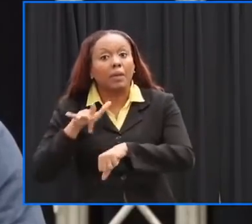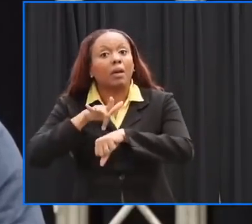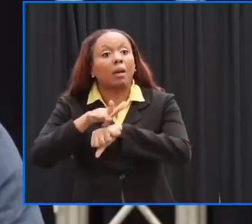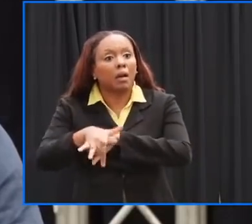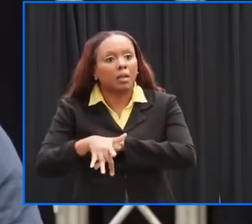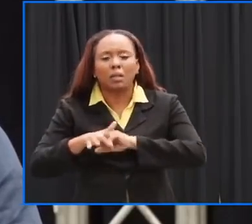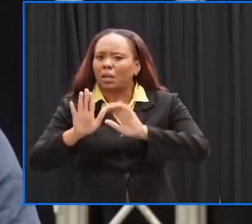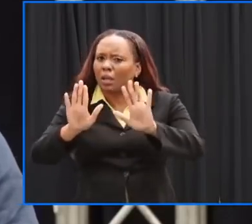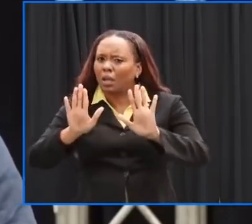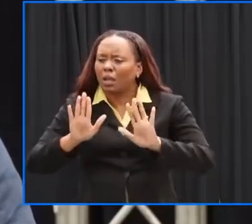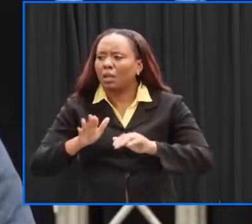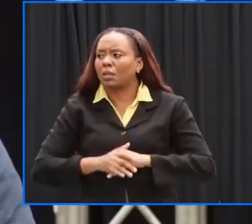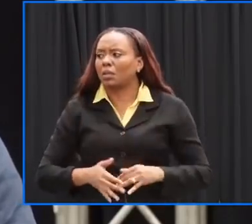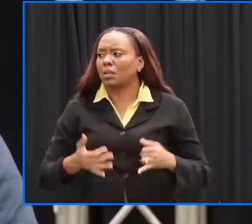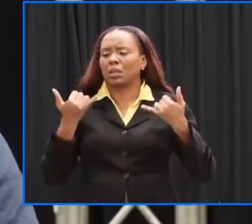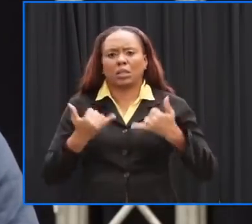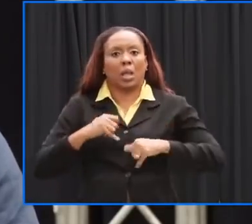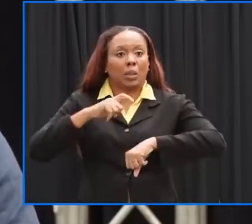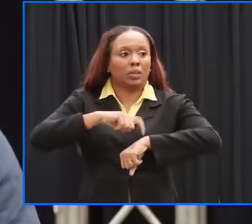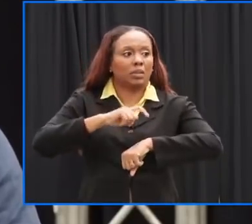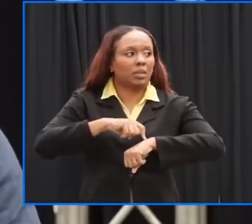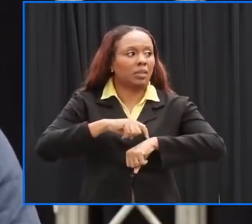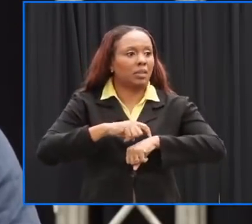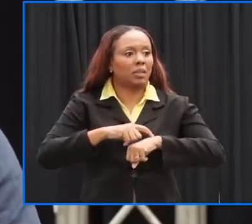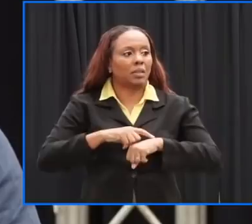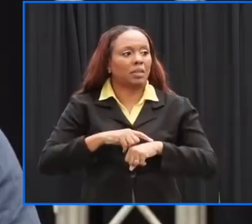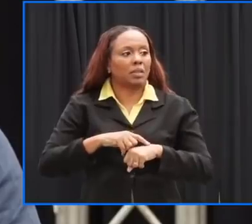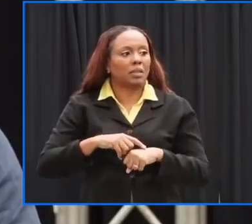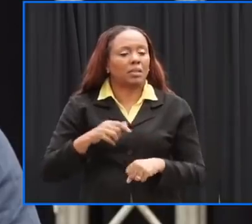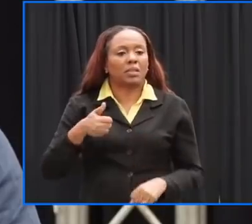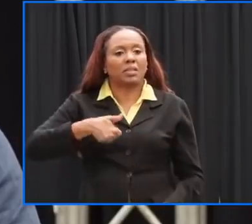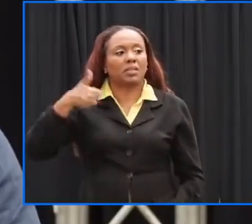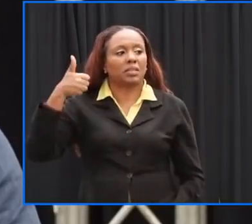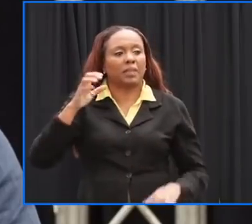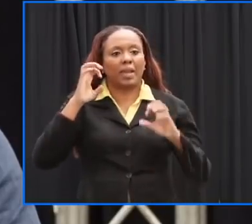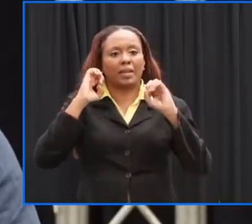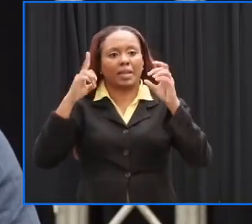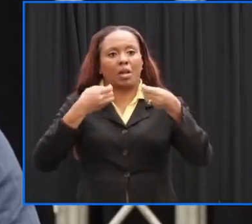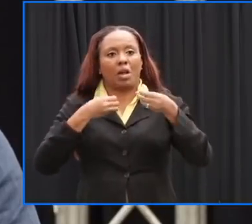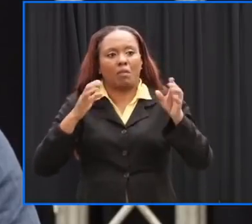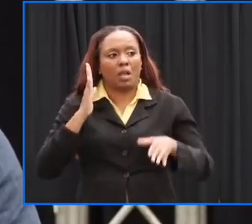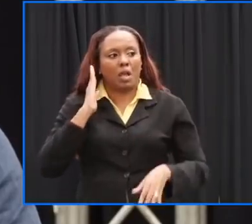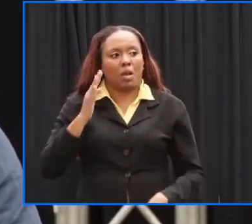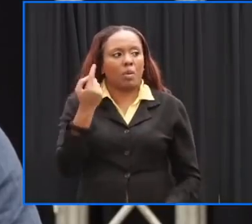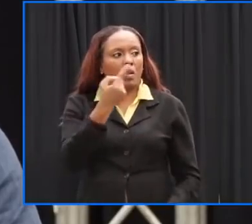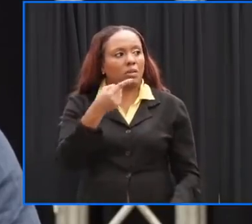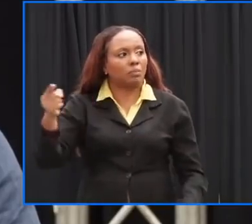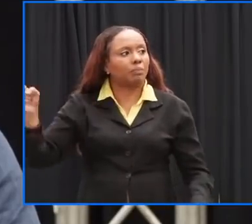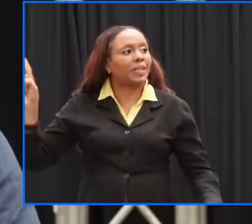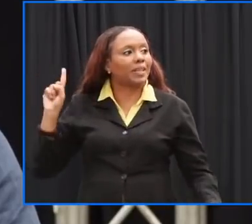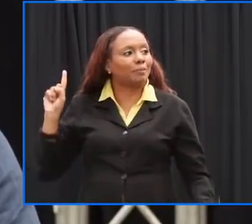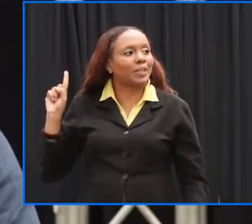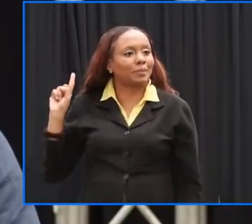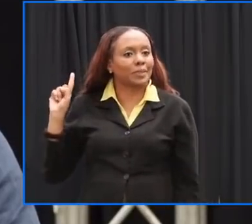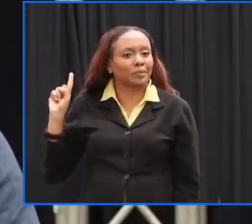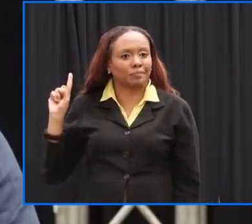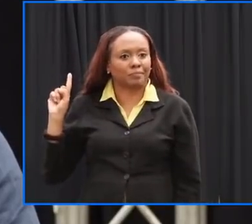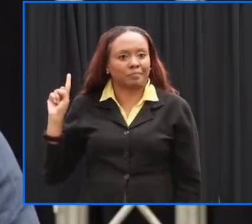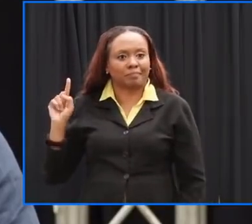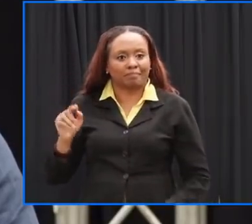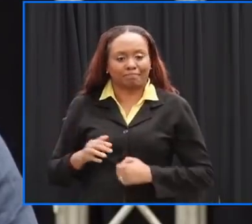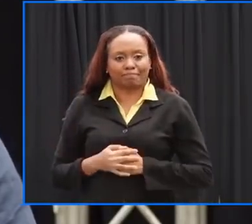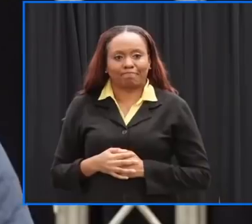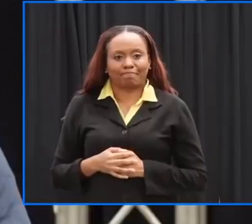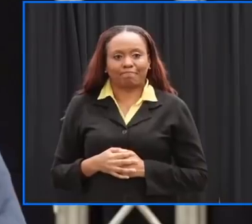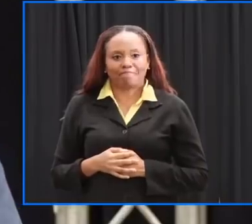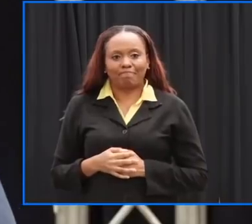things after that but i think now is a convenient time to ask miss adamson to address the matters of shelters and the protocols for